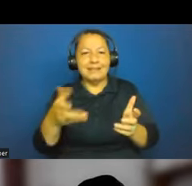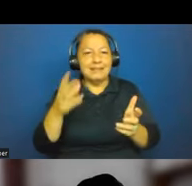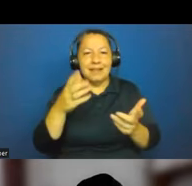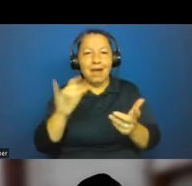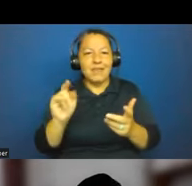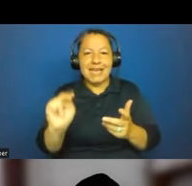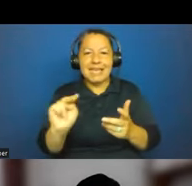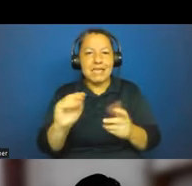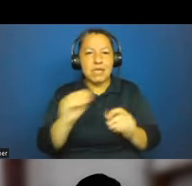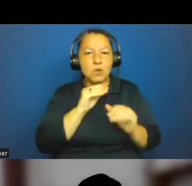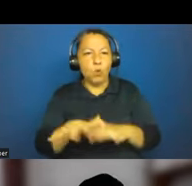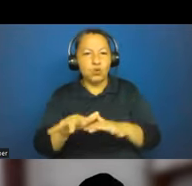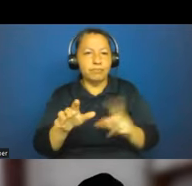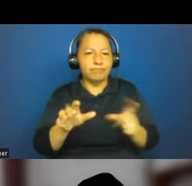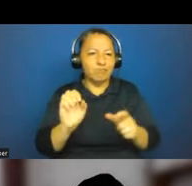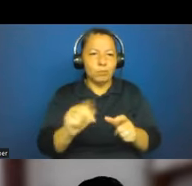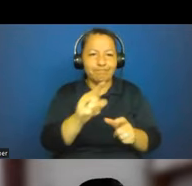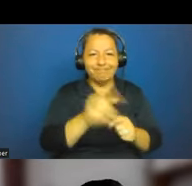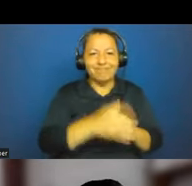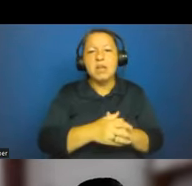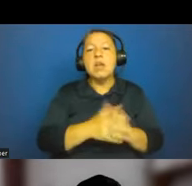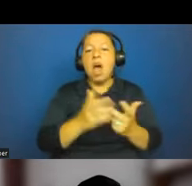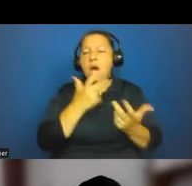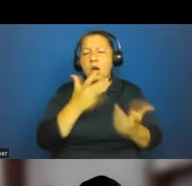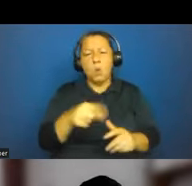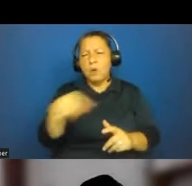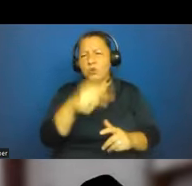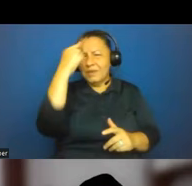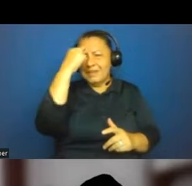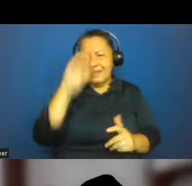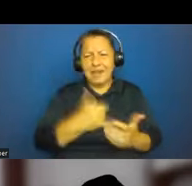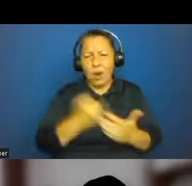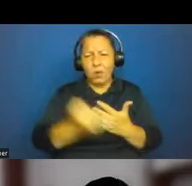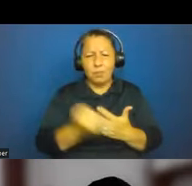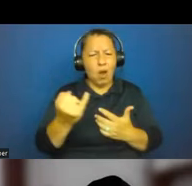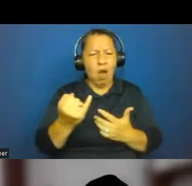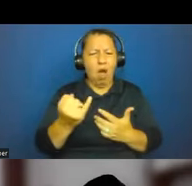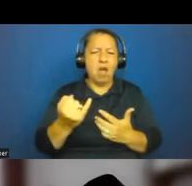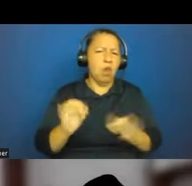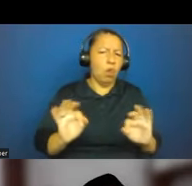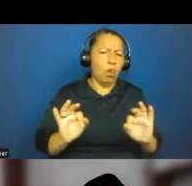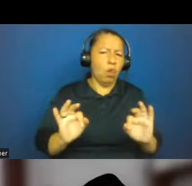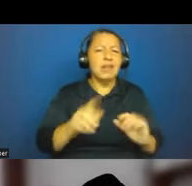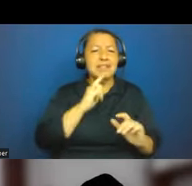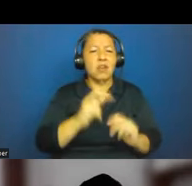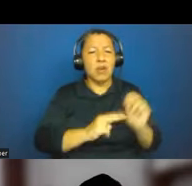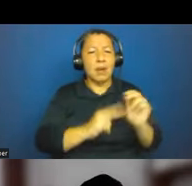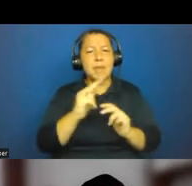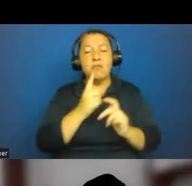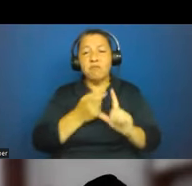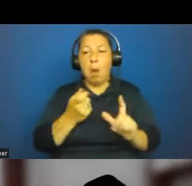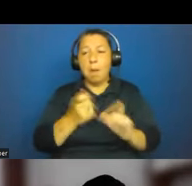I don't want to give you the impression that our project has really built off some very important work from around the mid 1990s.